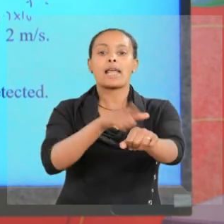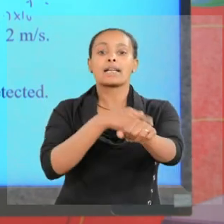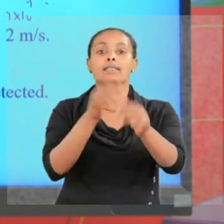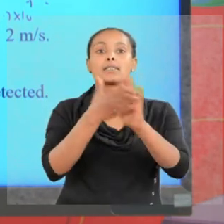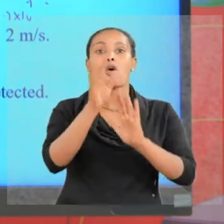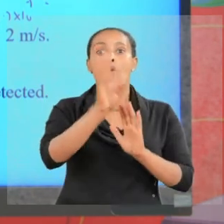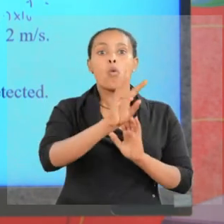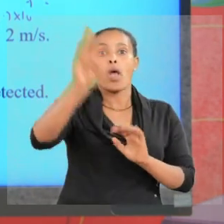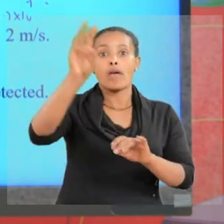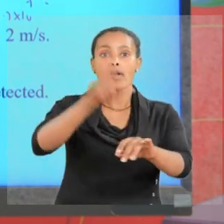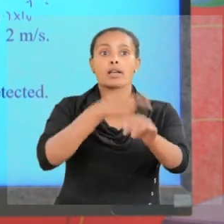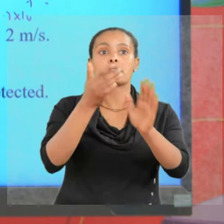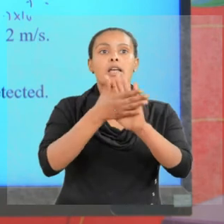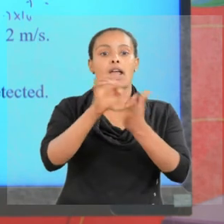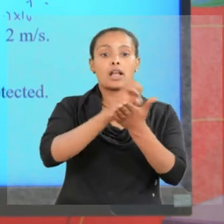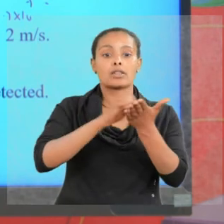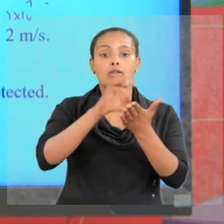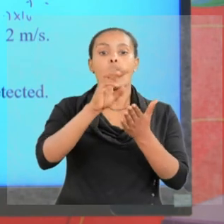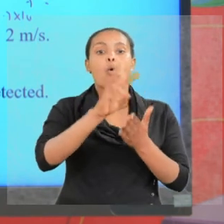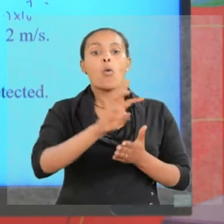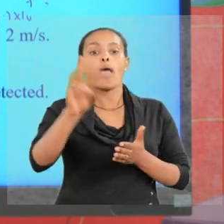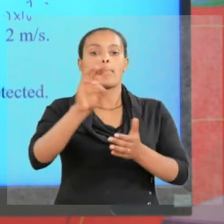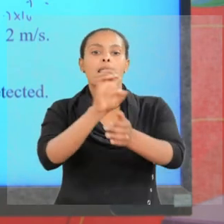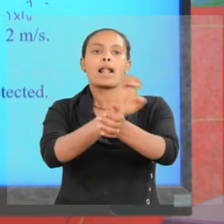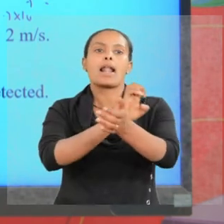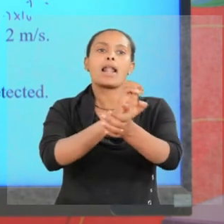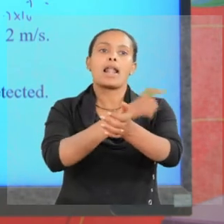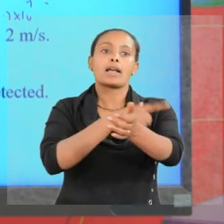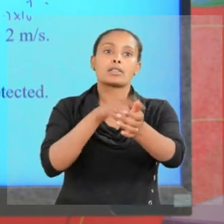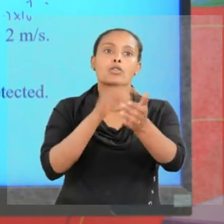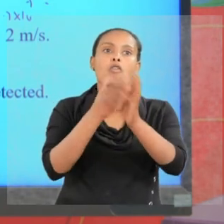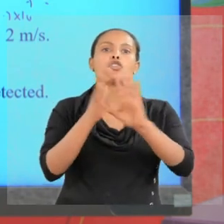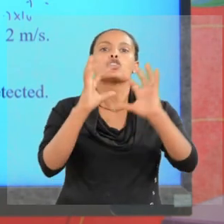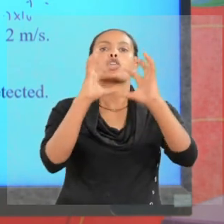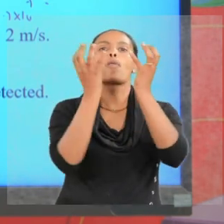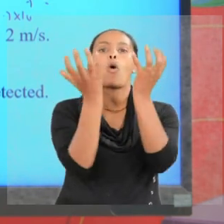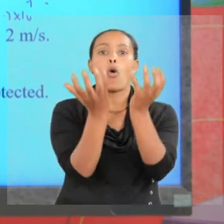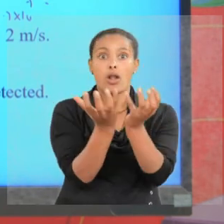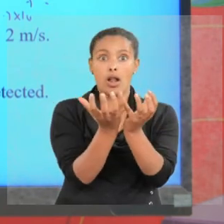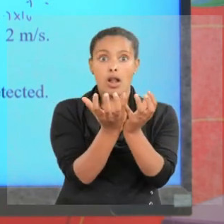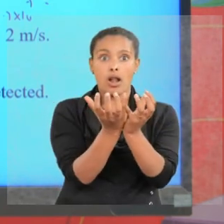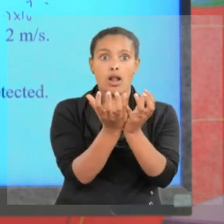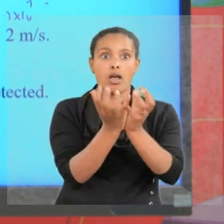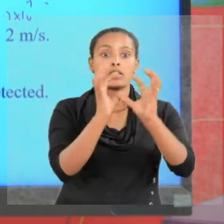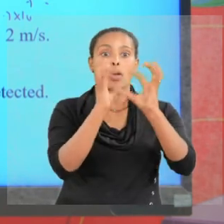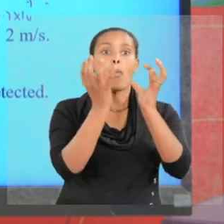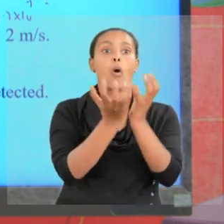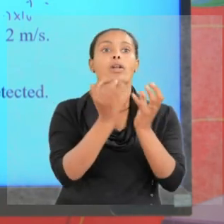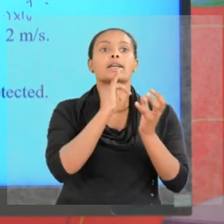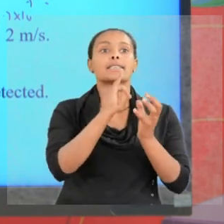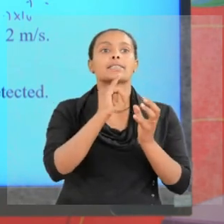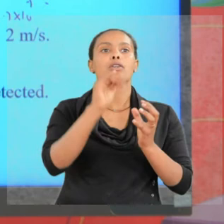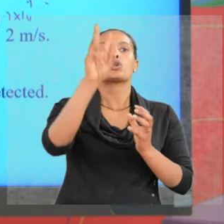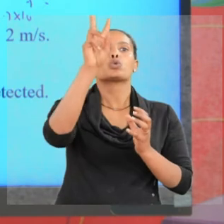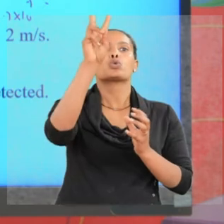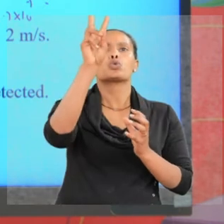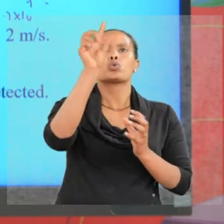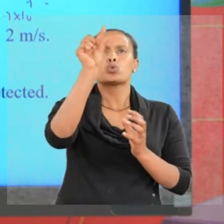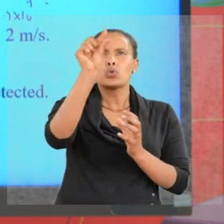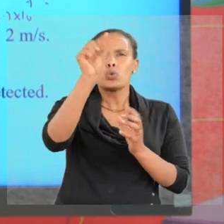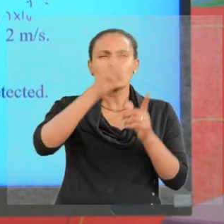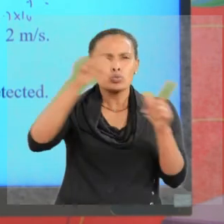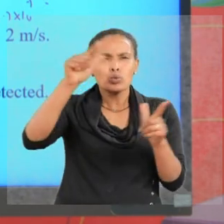wavelengths of the electron and wavelengths of the ball, wavelength of the ball is too small,